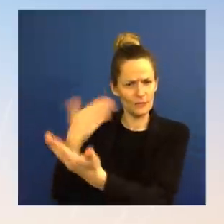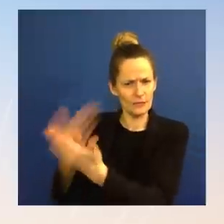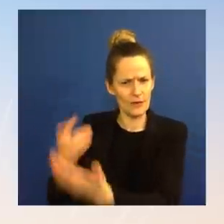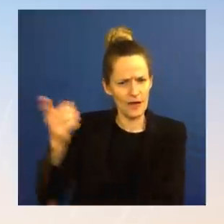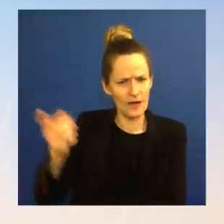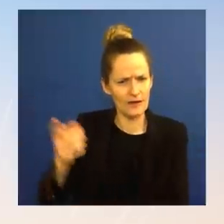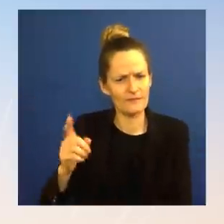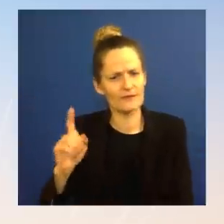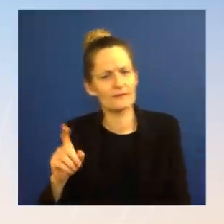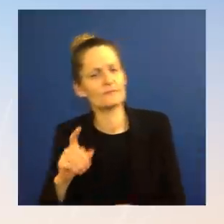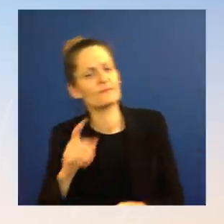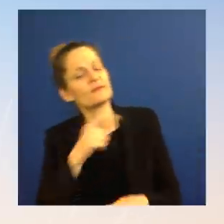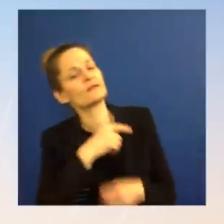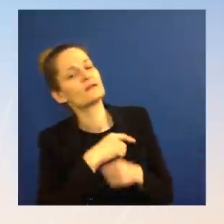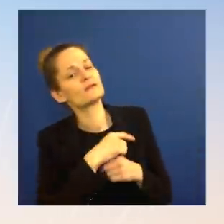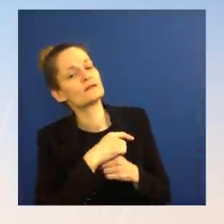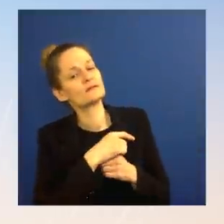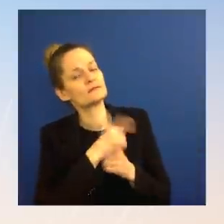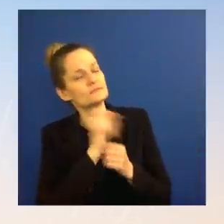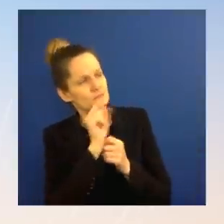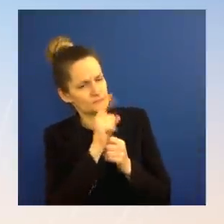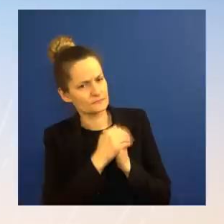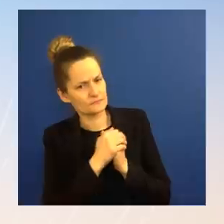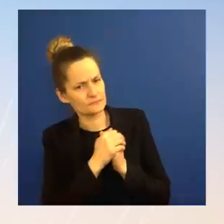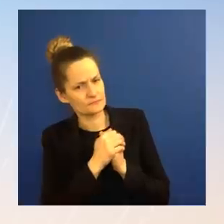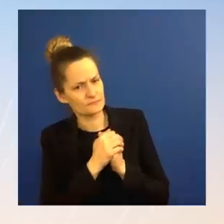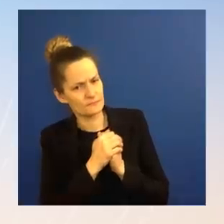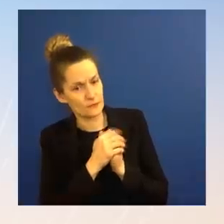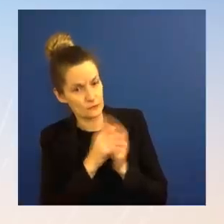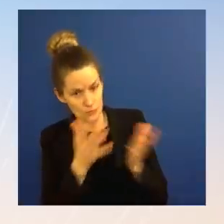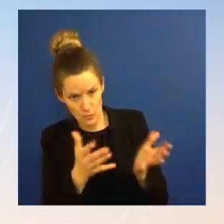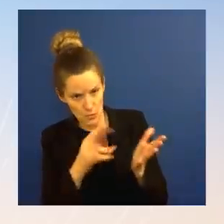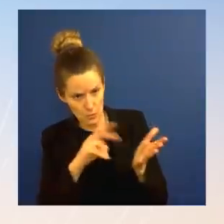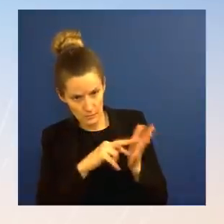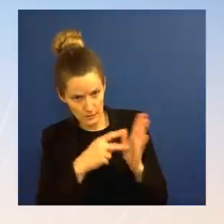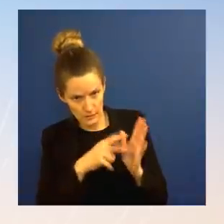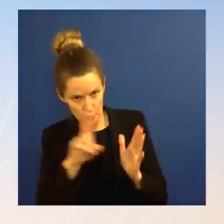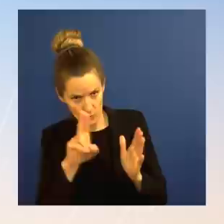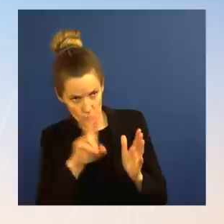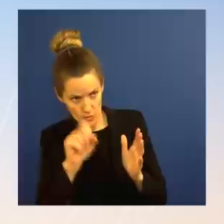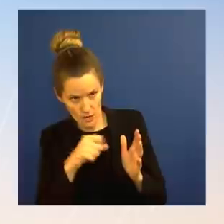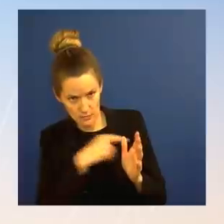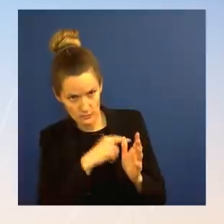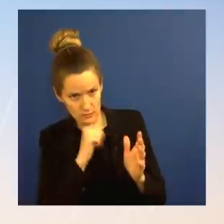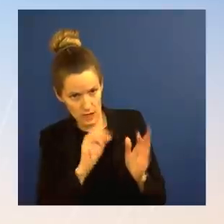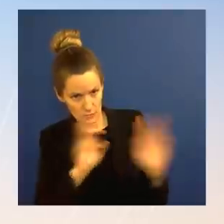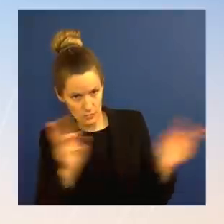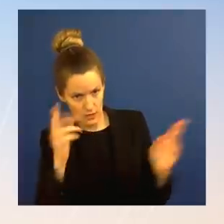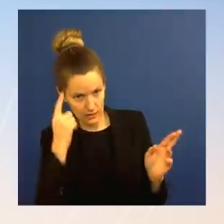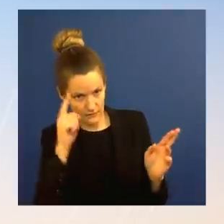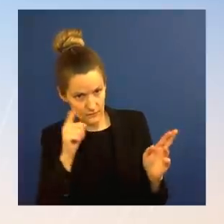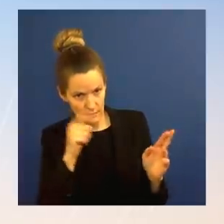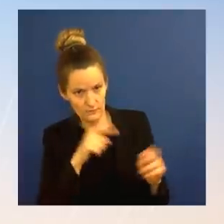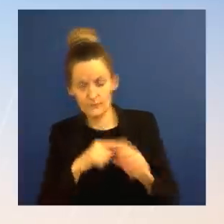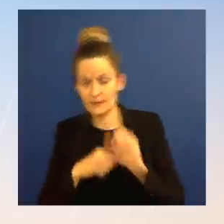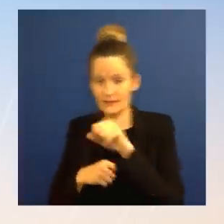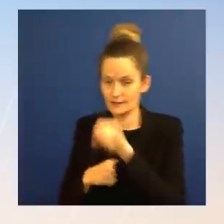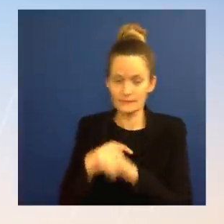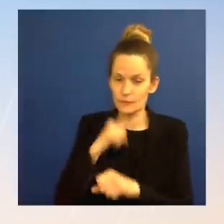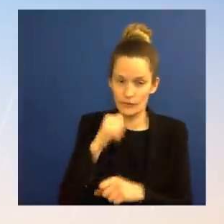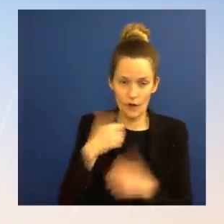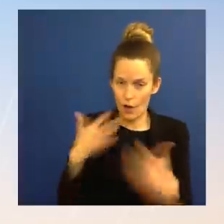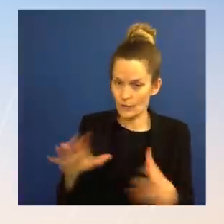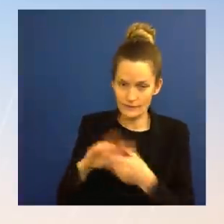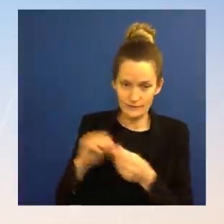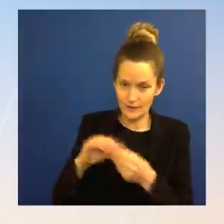off guard by the initial announcement from the Polish government? I think we said that yesterday. The On gas prices, quickly. The President said